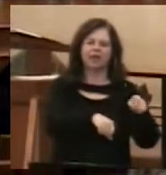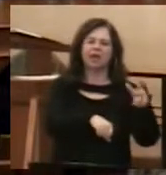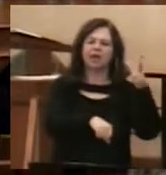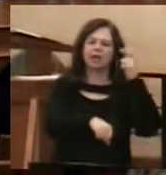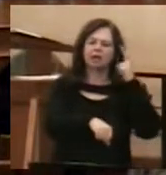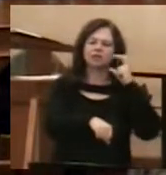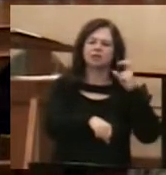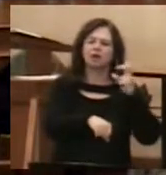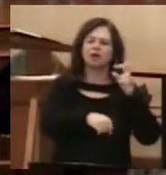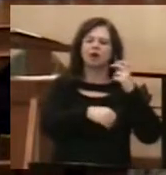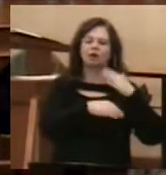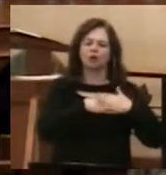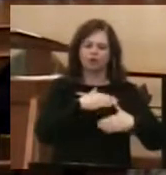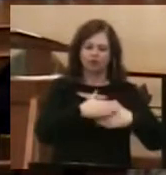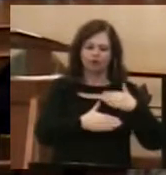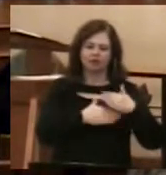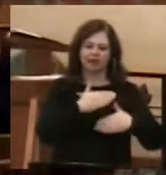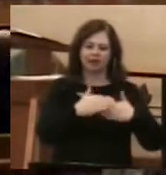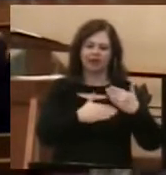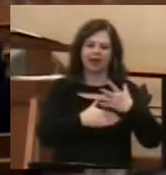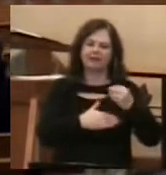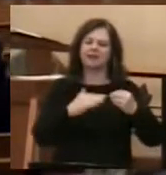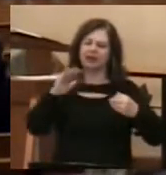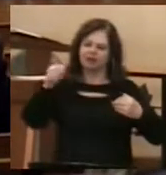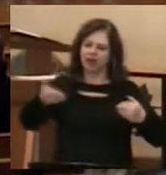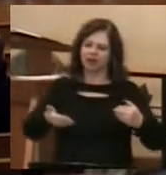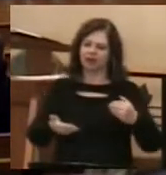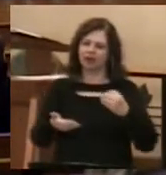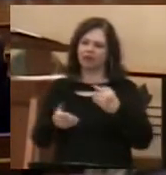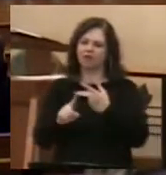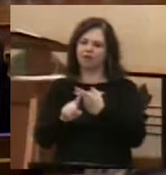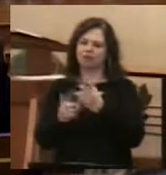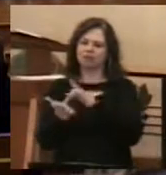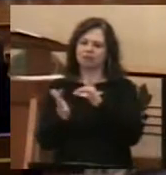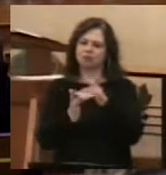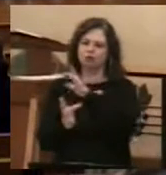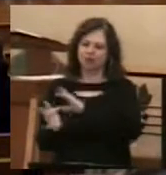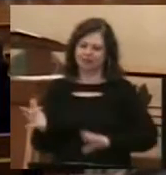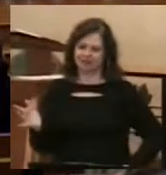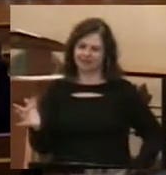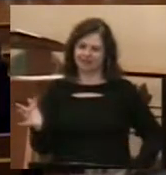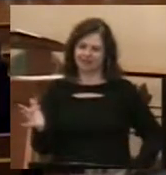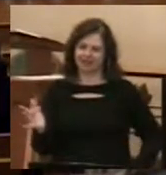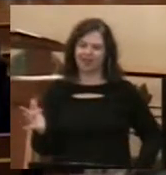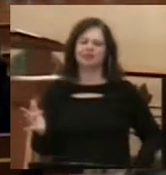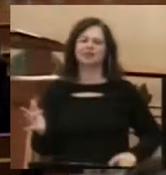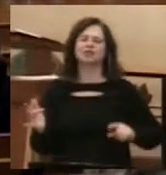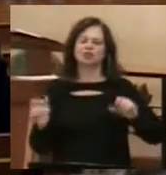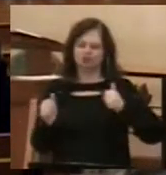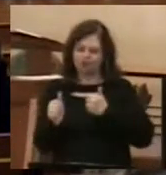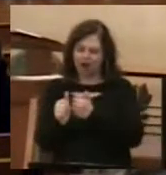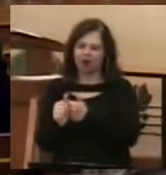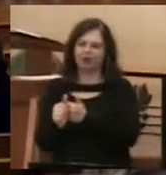invitation to let down his net to follow and trust Jesus' calling.